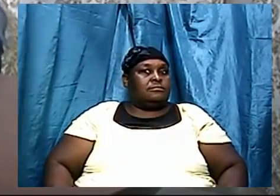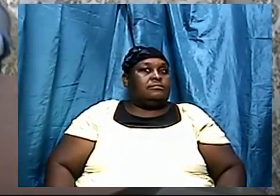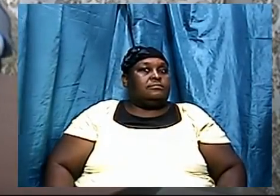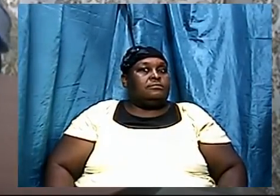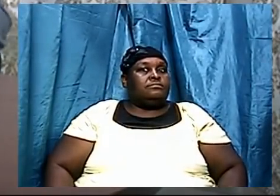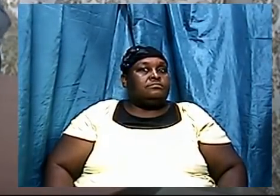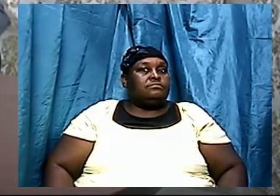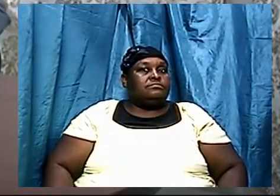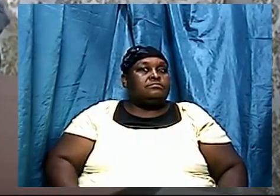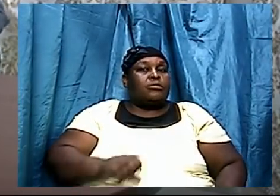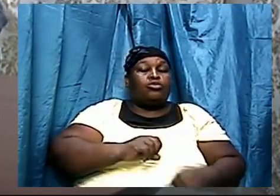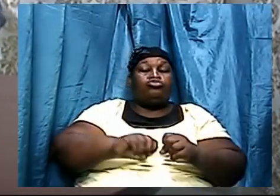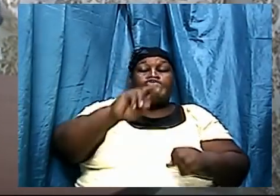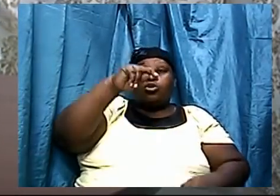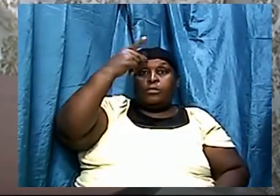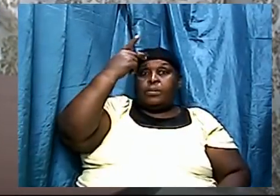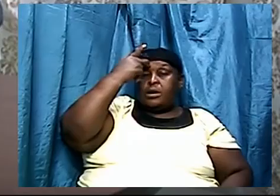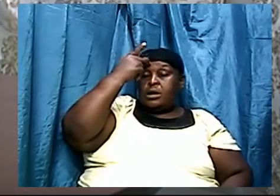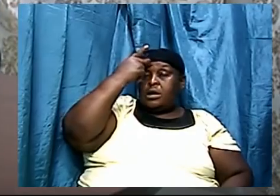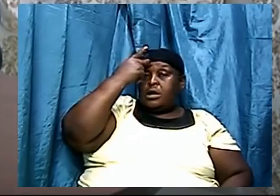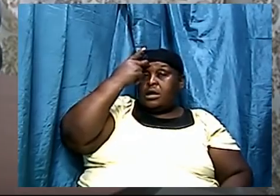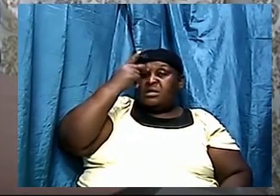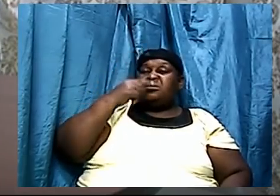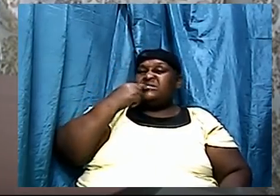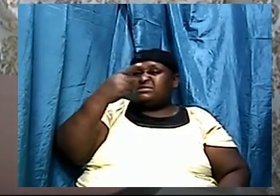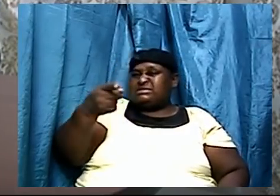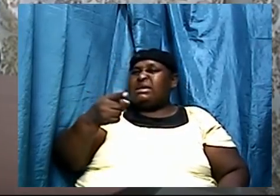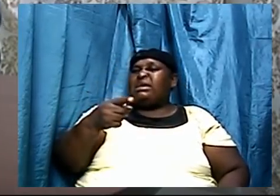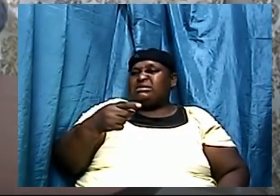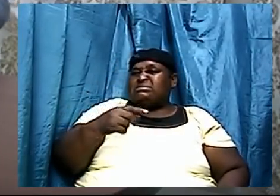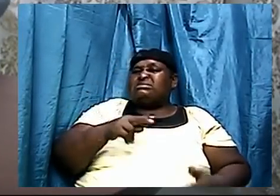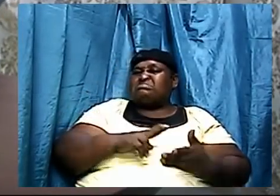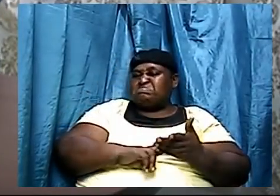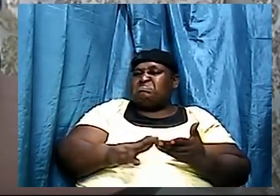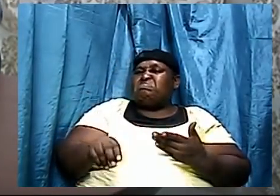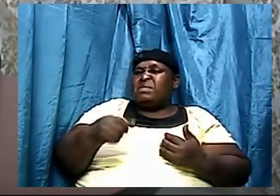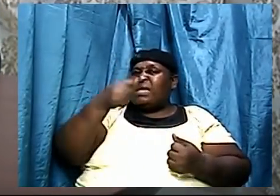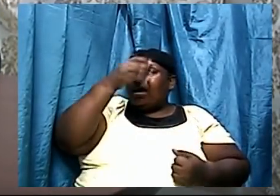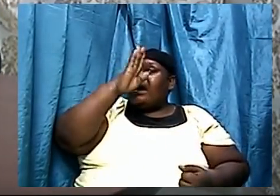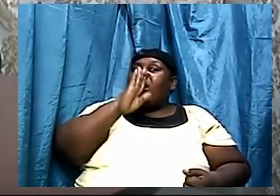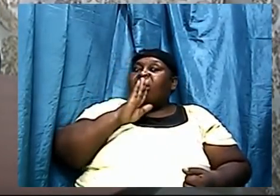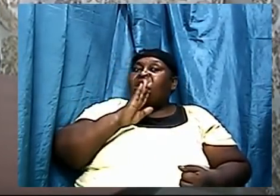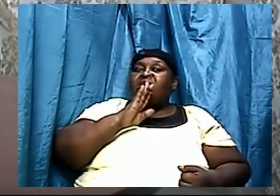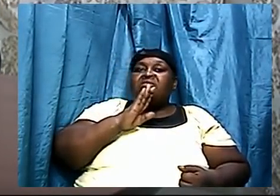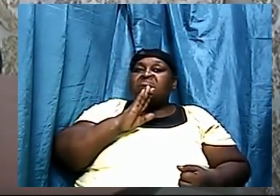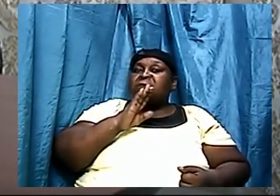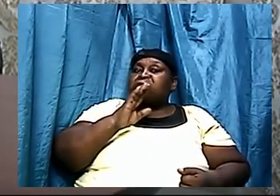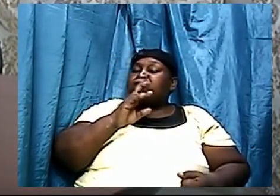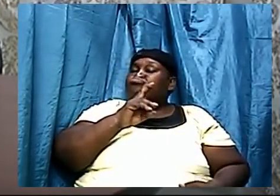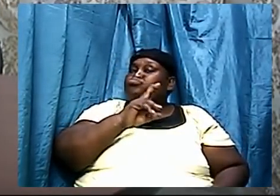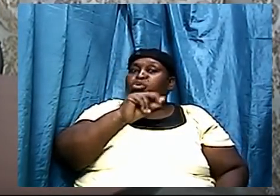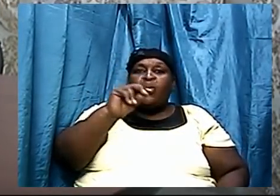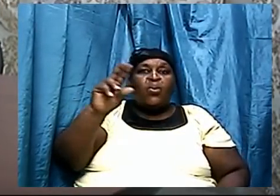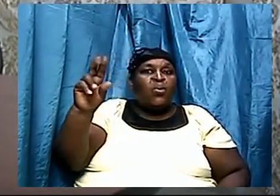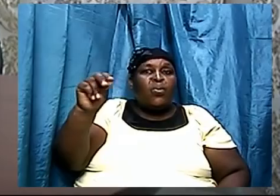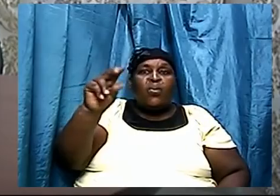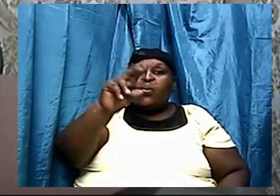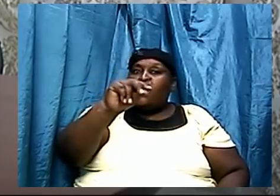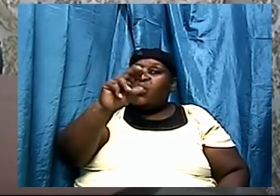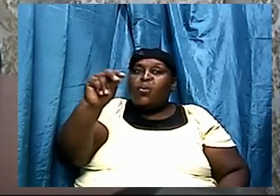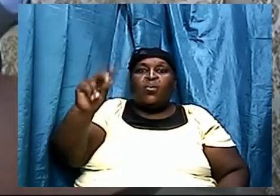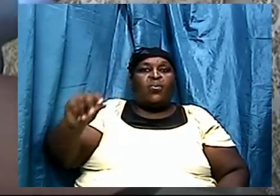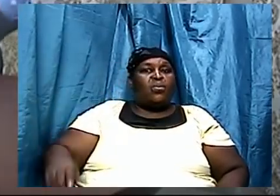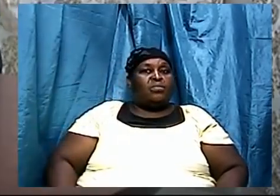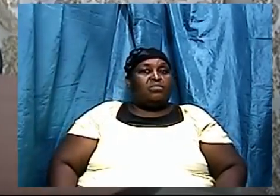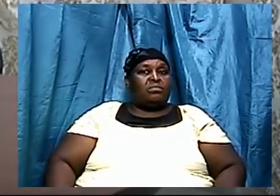so Paul put it nicely him say look here God forbid and I'm saying that to somebody tonight